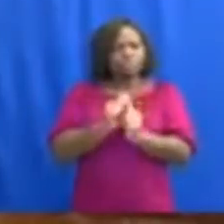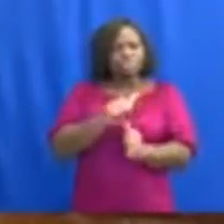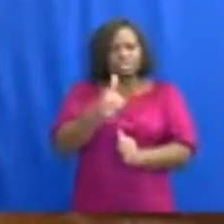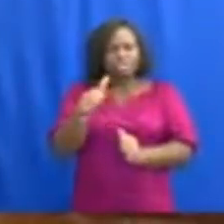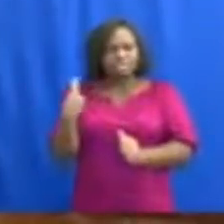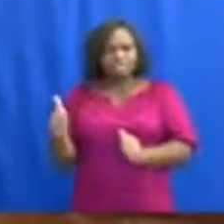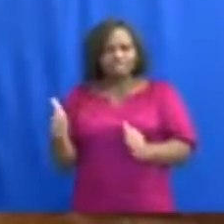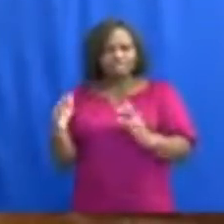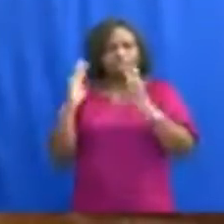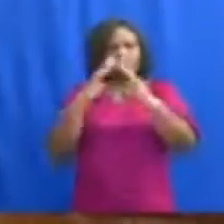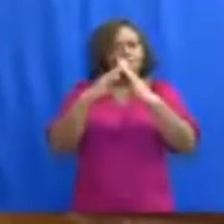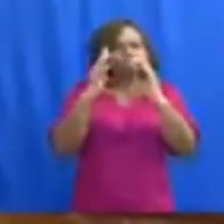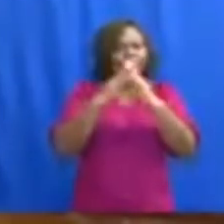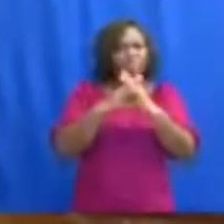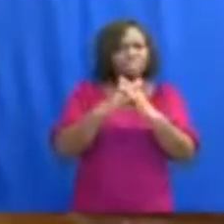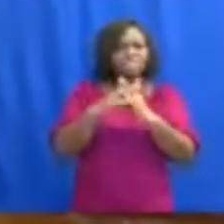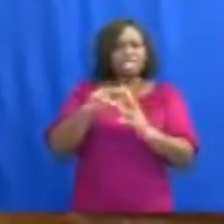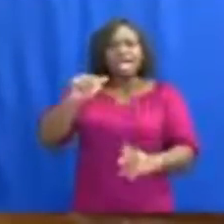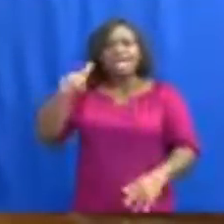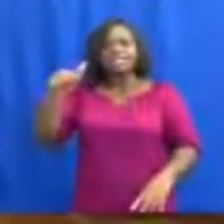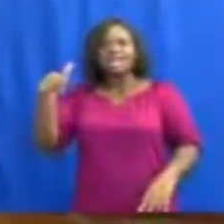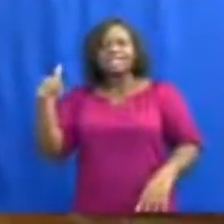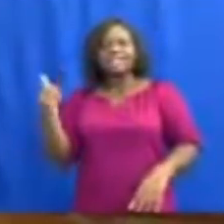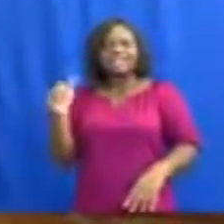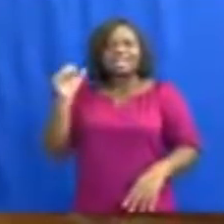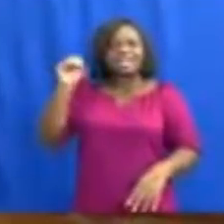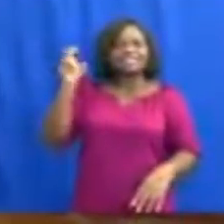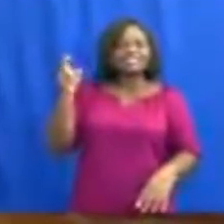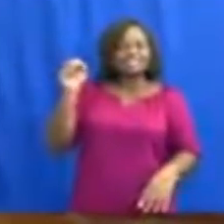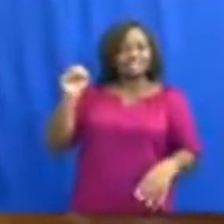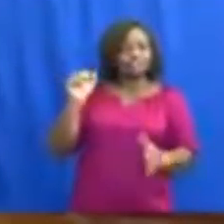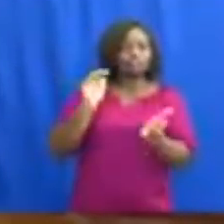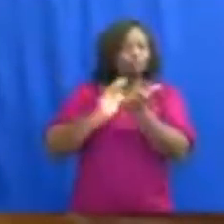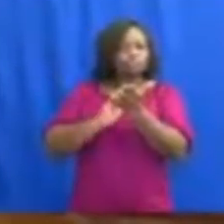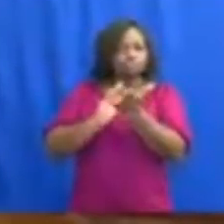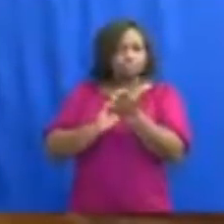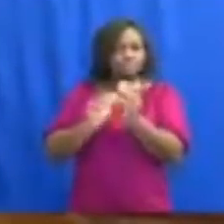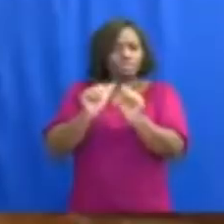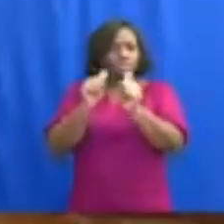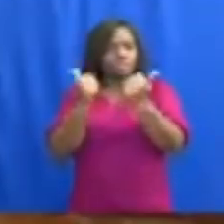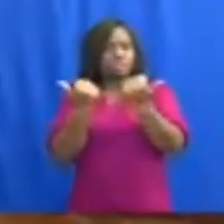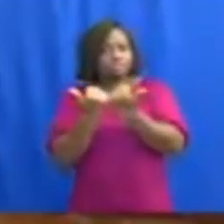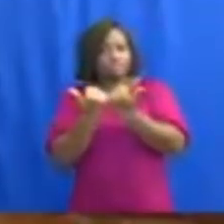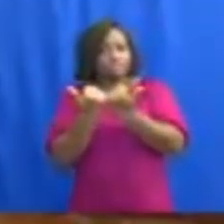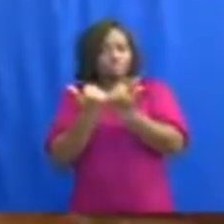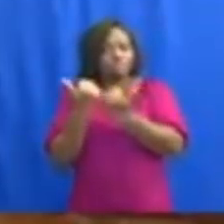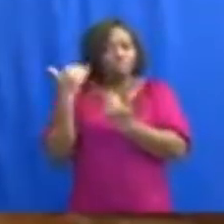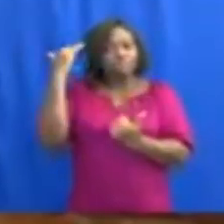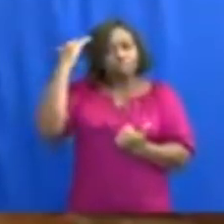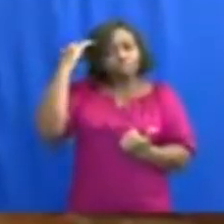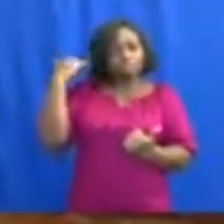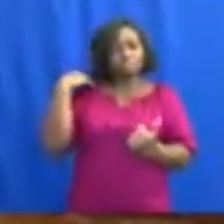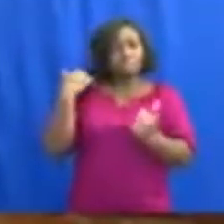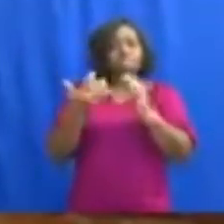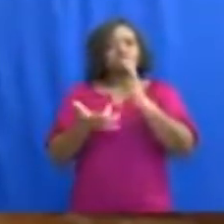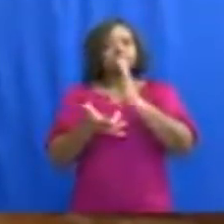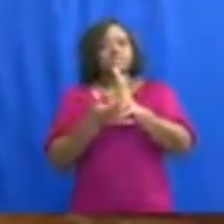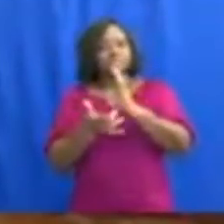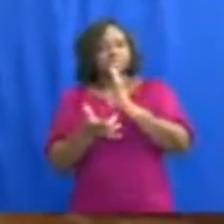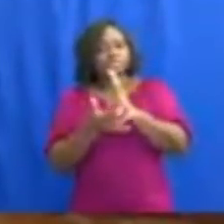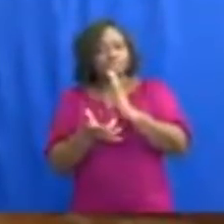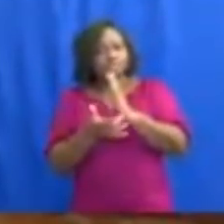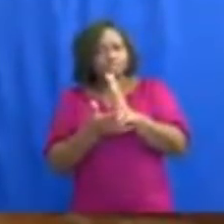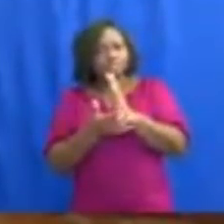of Heads of Assisted Secondary Schools, CHAS, and the Association of Principals of Technical Institutes,